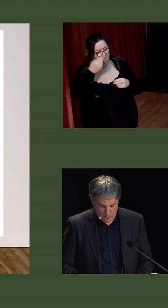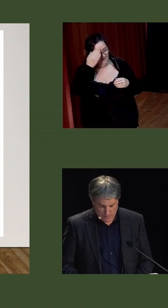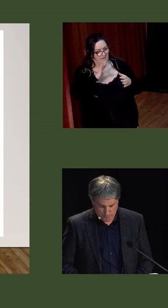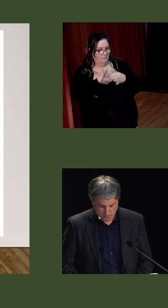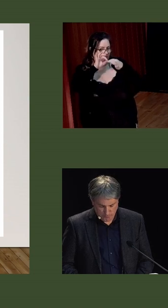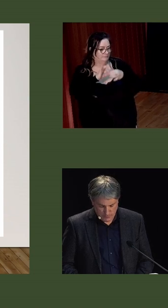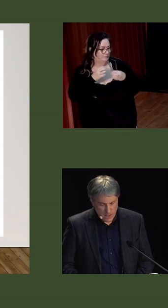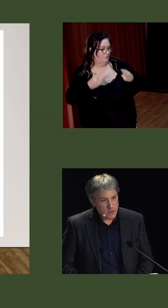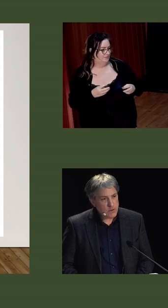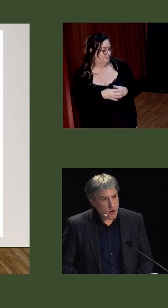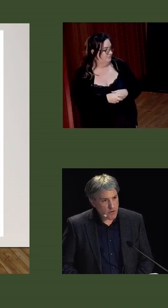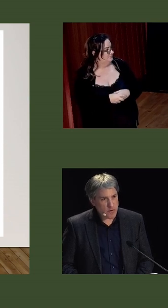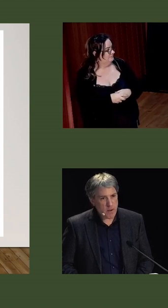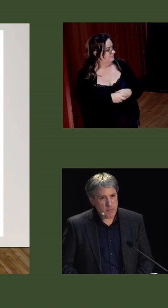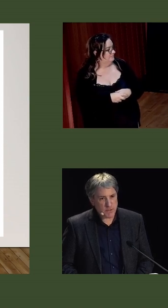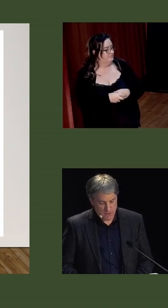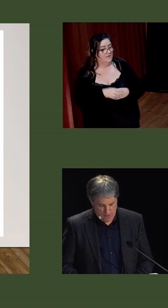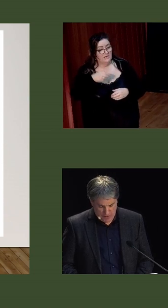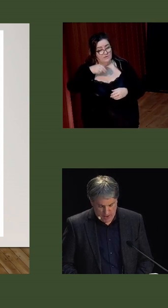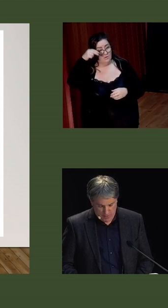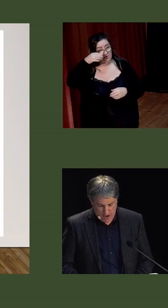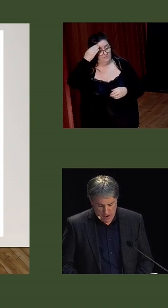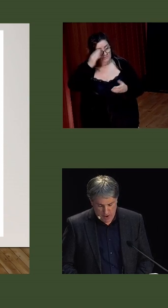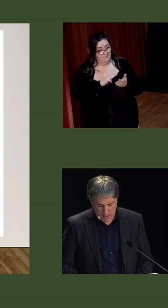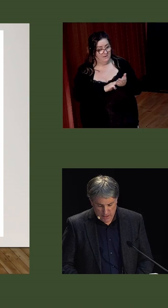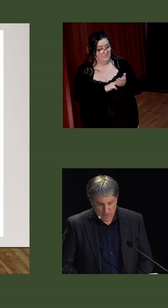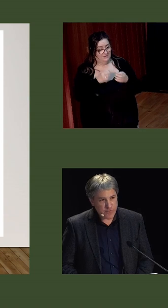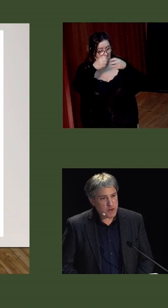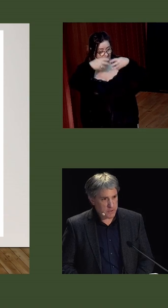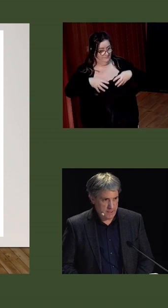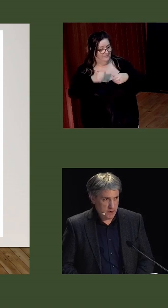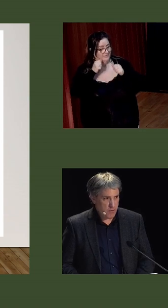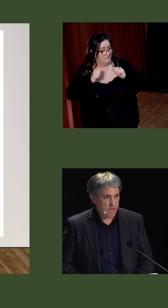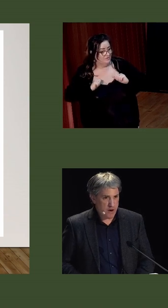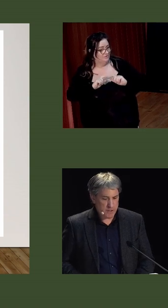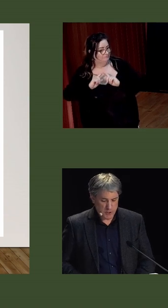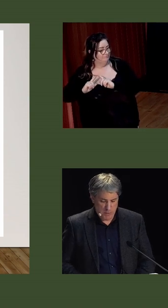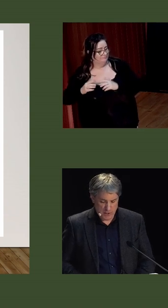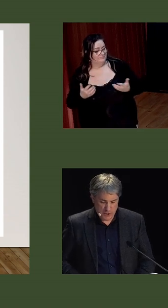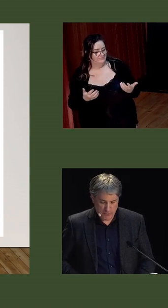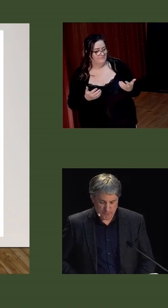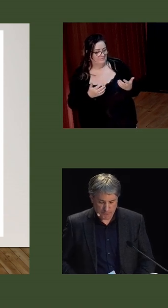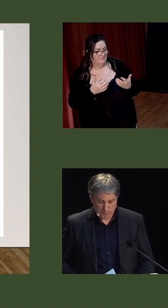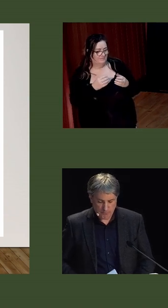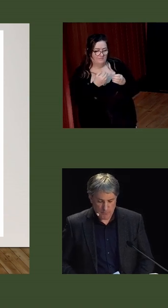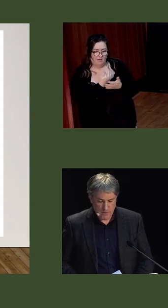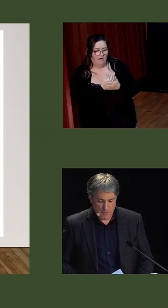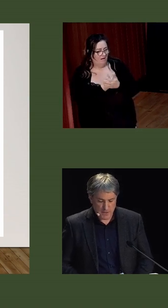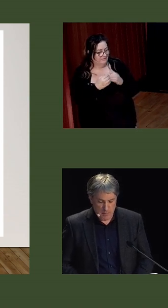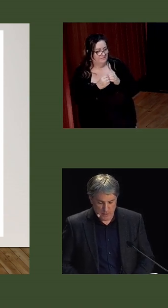Northern Ireland government. Northern members of the Catholic hierarchy frequently referred to partition.